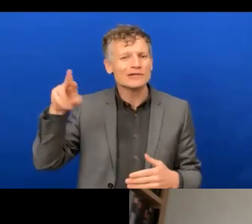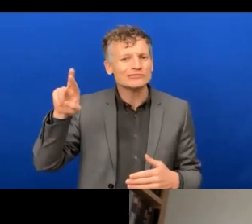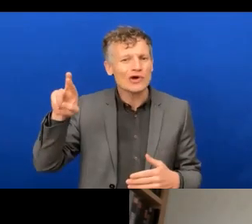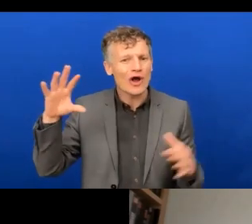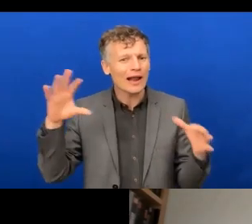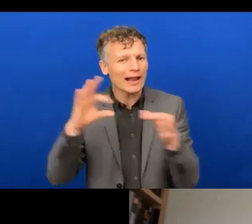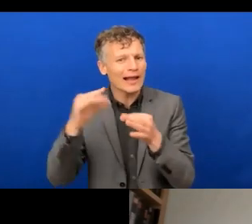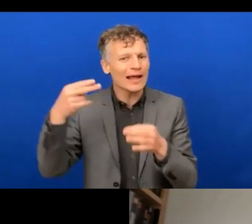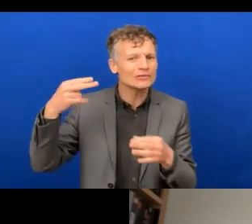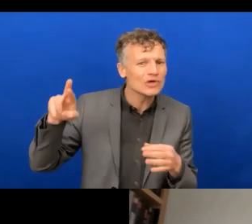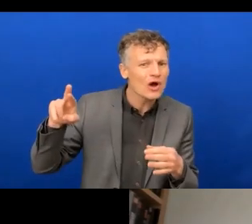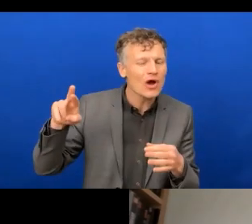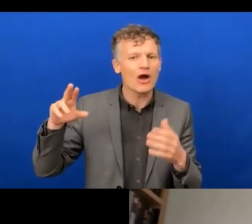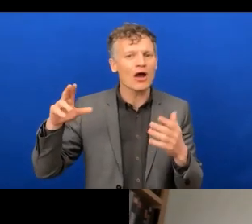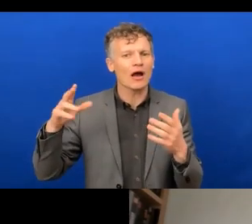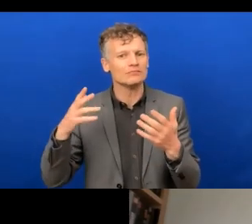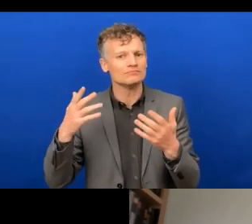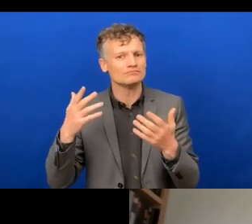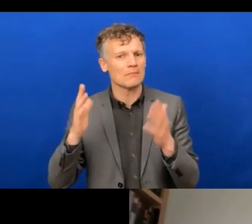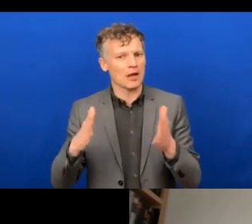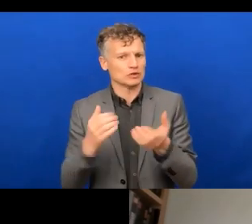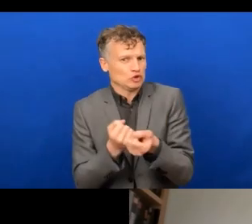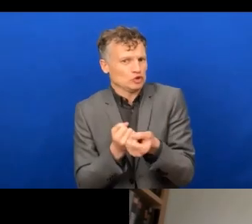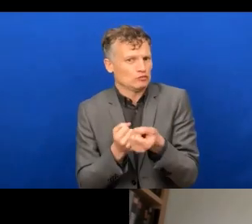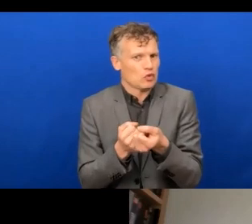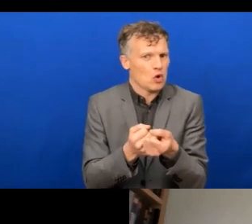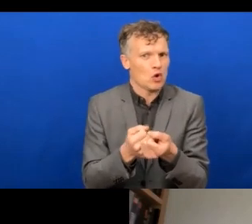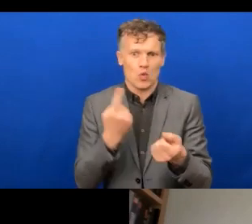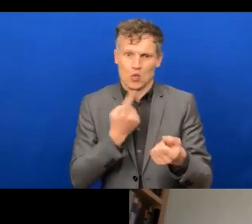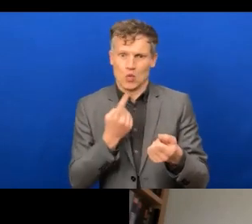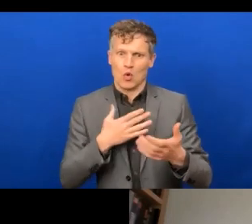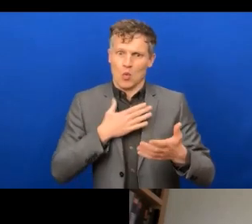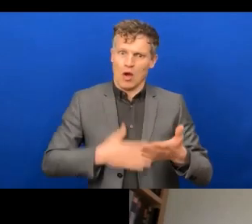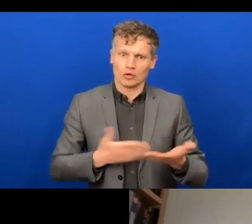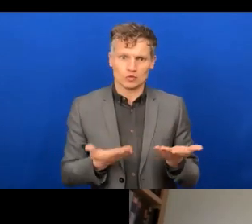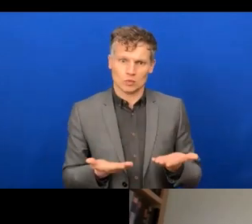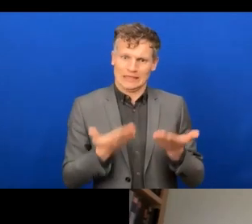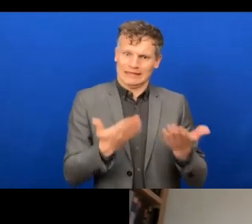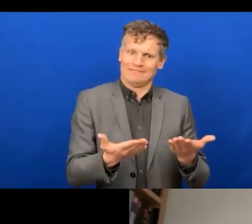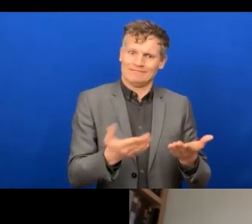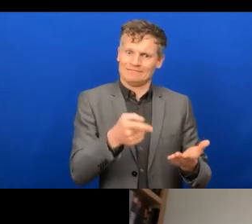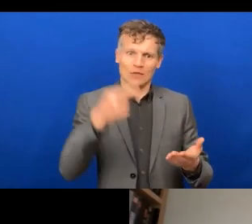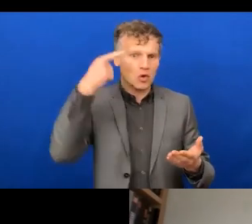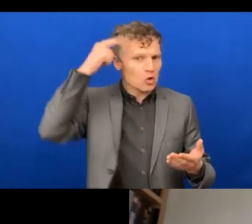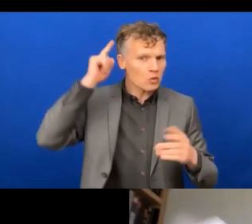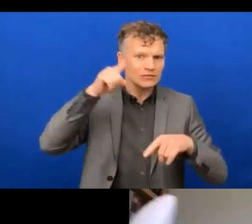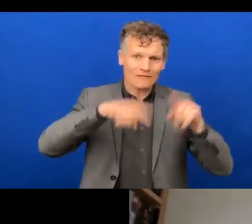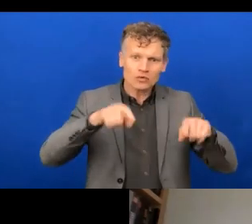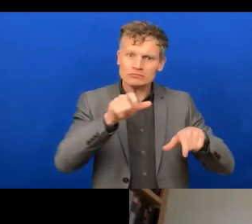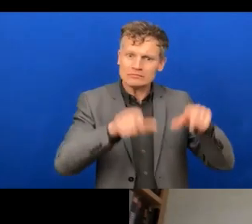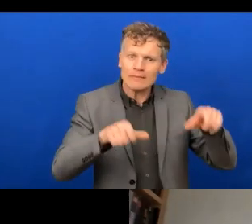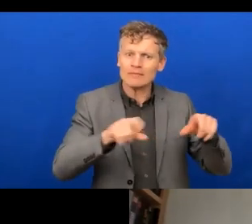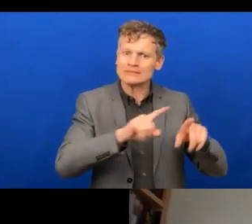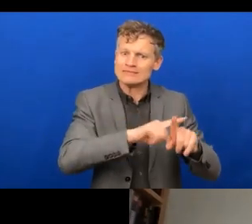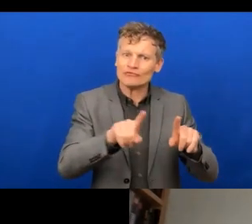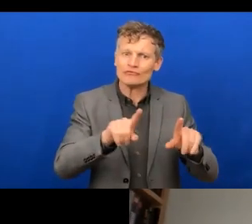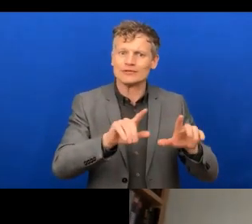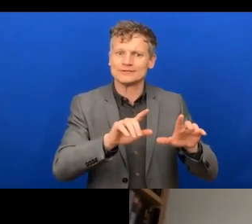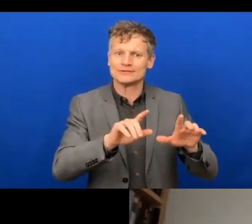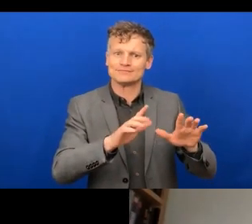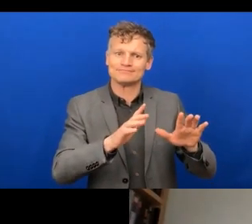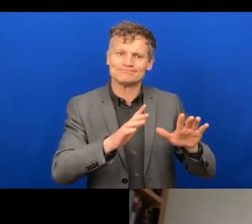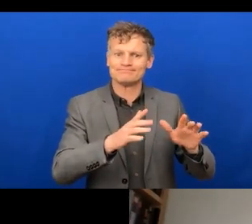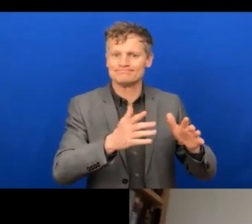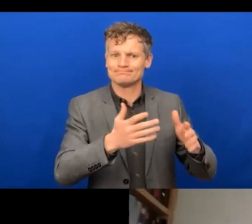the rest of it to support managers that want to do this as well, because it's, whilst it's a concept that has grown rapidly in